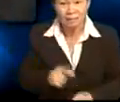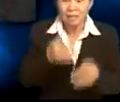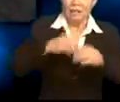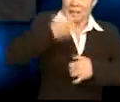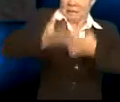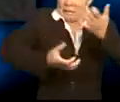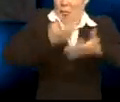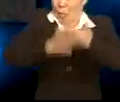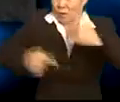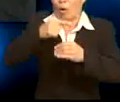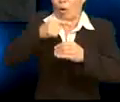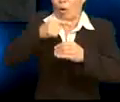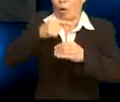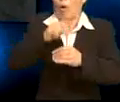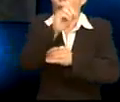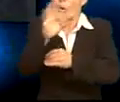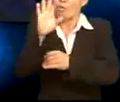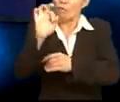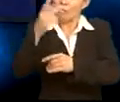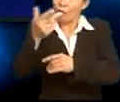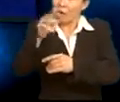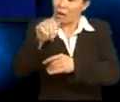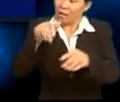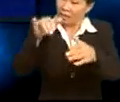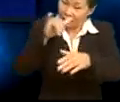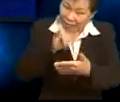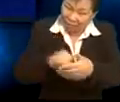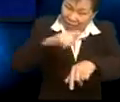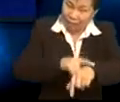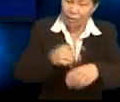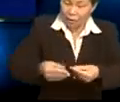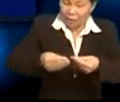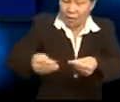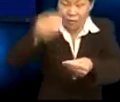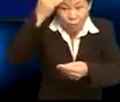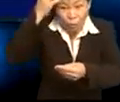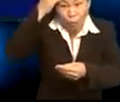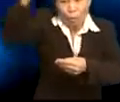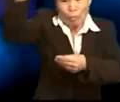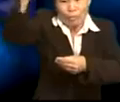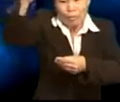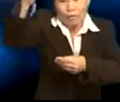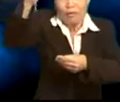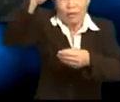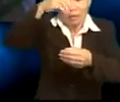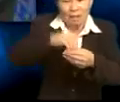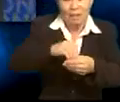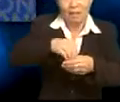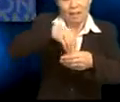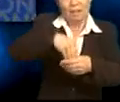was expressing what he thought of Farhan at that time. He was giving an opinion and what he said was in the form of a statement.